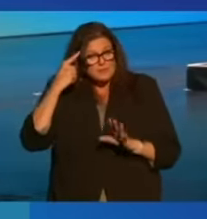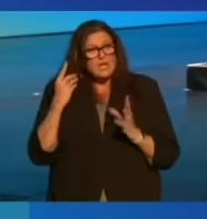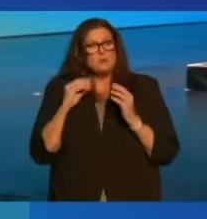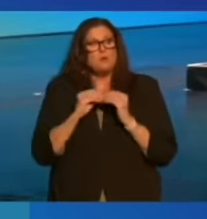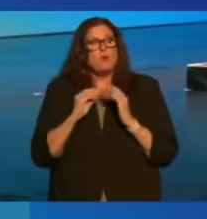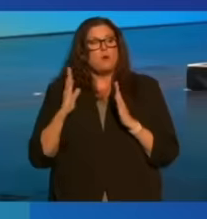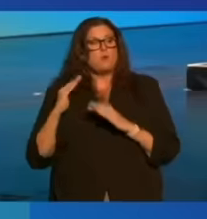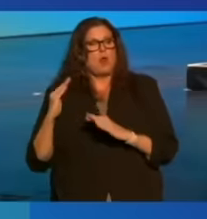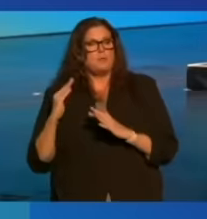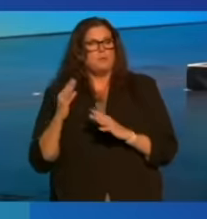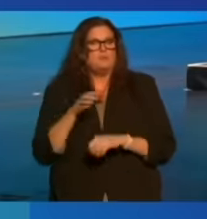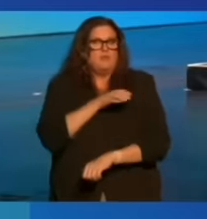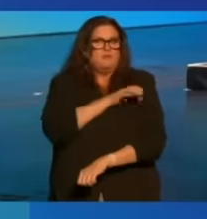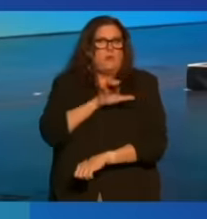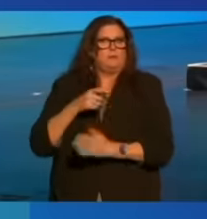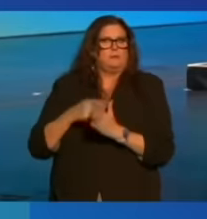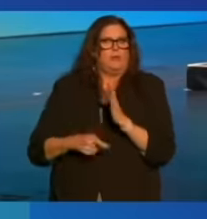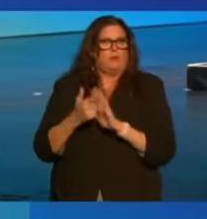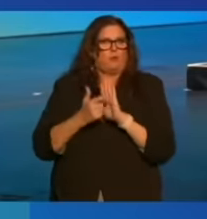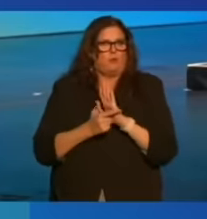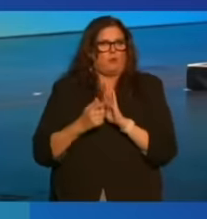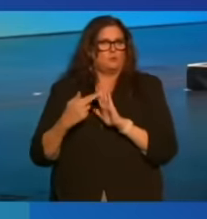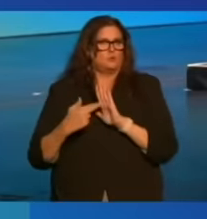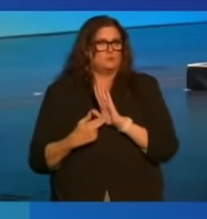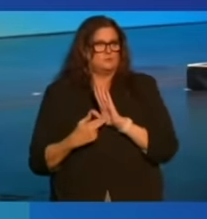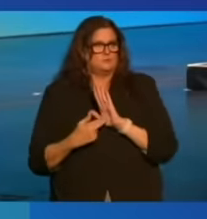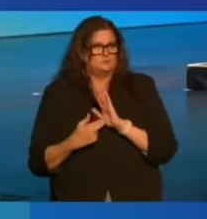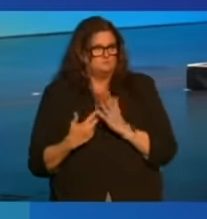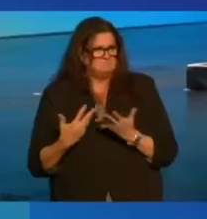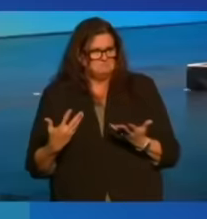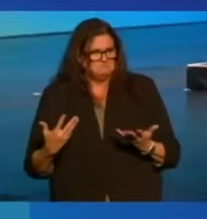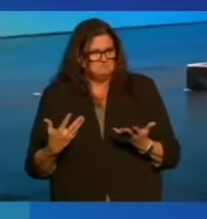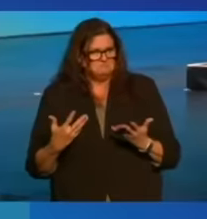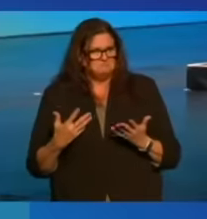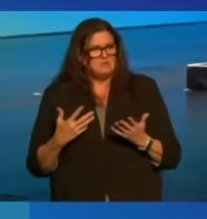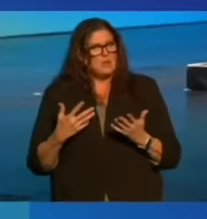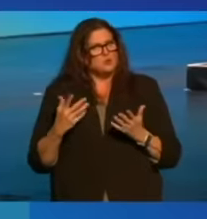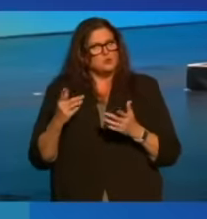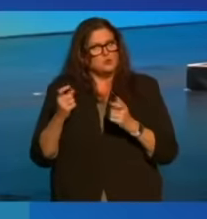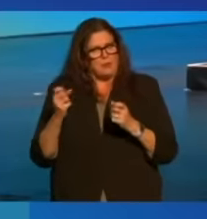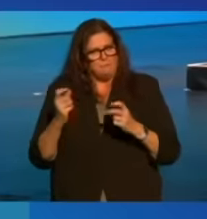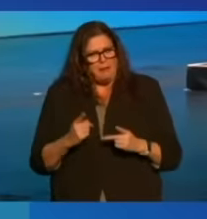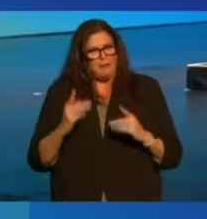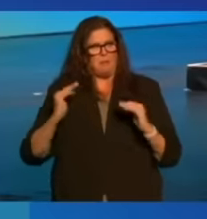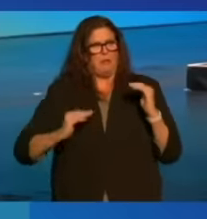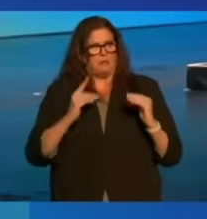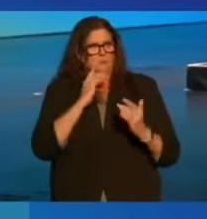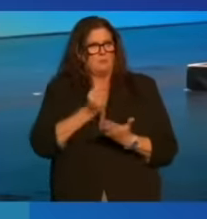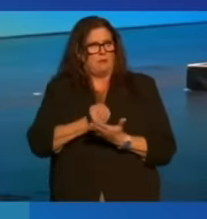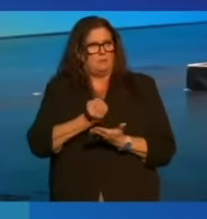had more trouble enforcing tax laws and regulations and trying to bring balance to the economy.